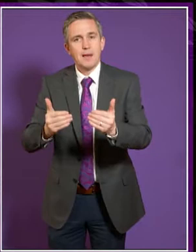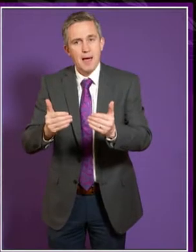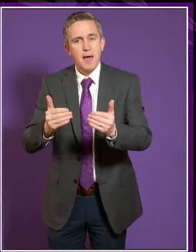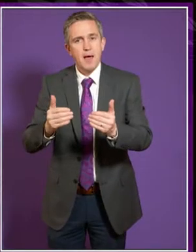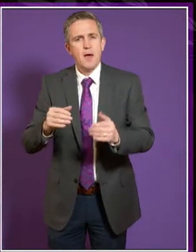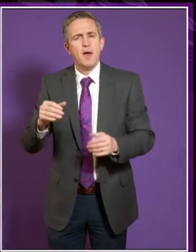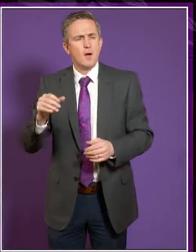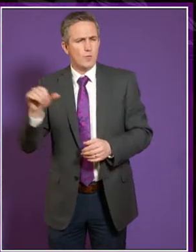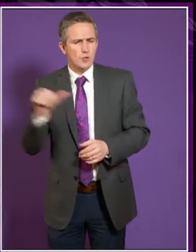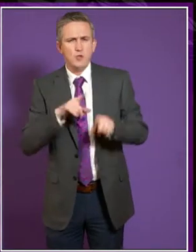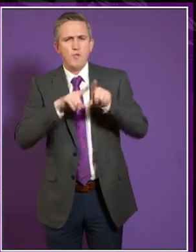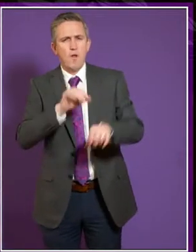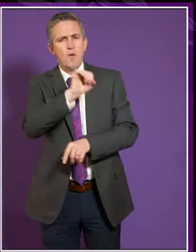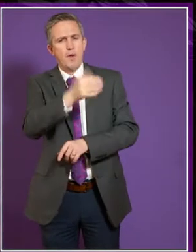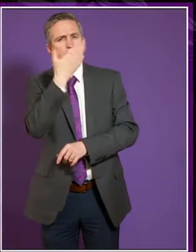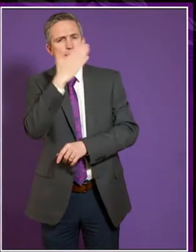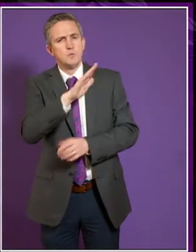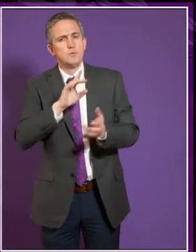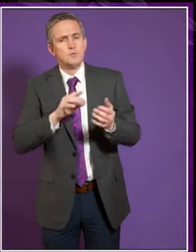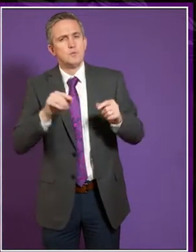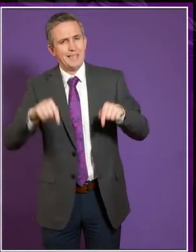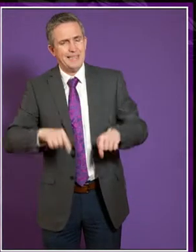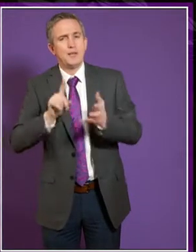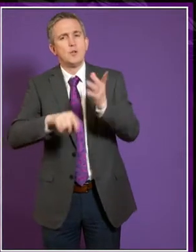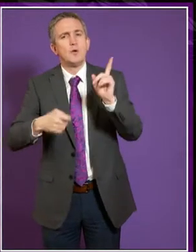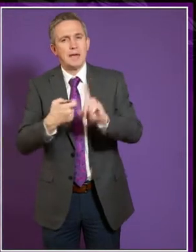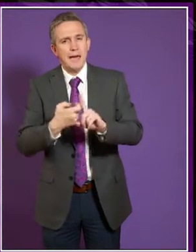need to adopt much more of that approach here in the UK and in Scotland.